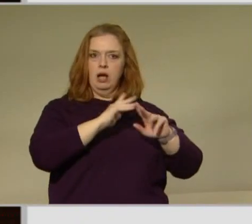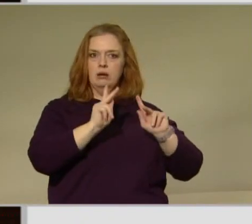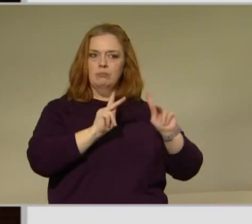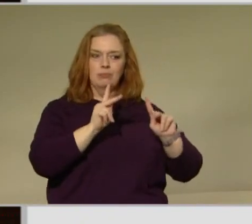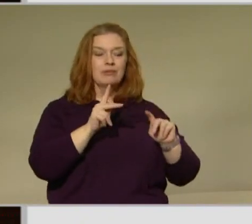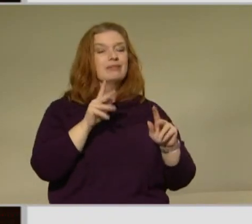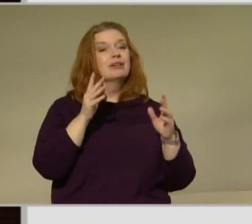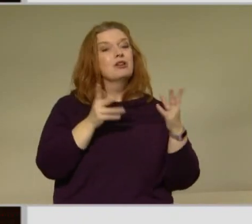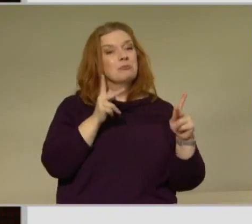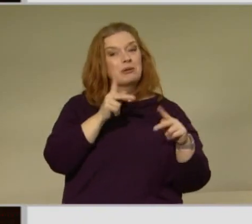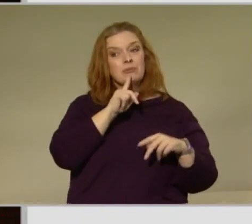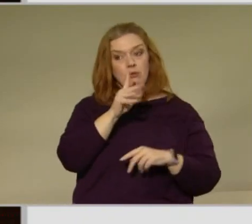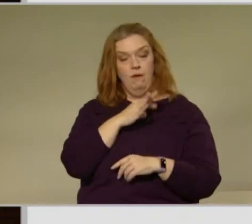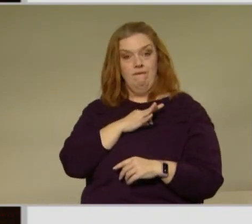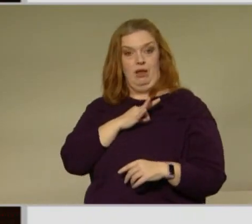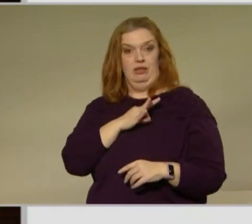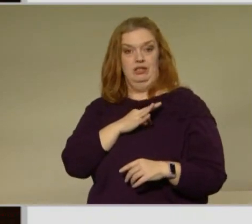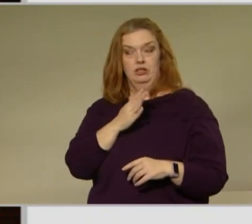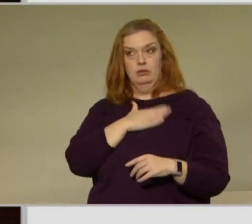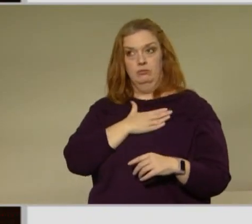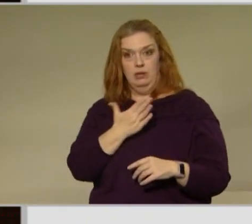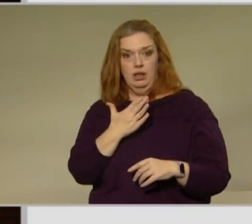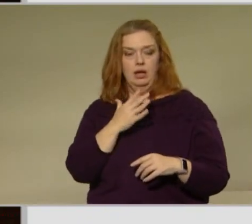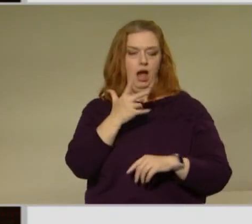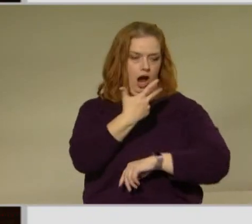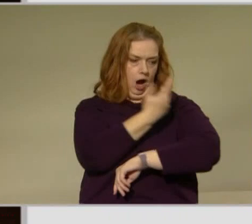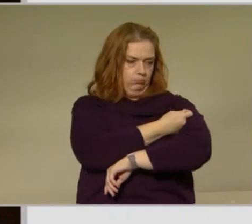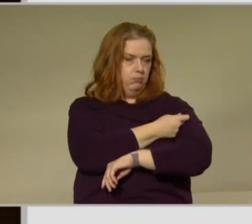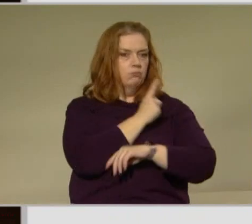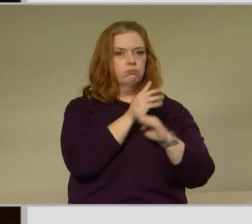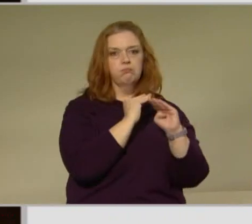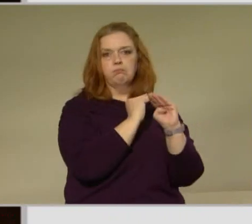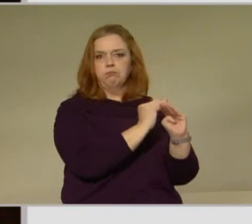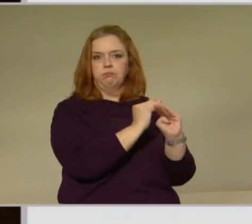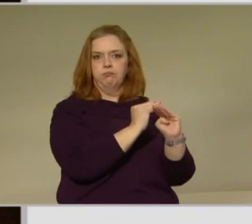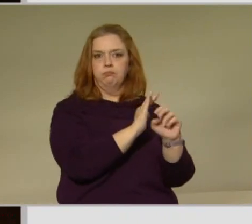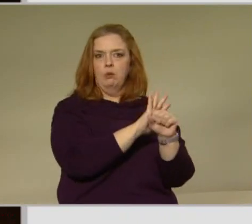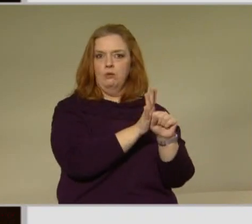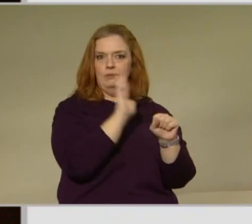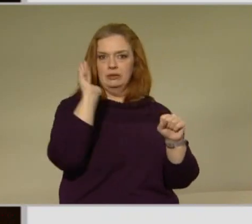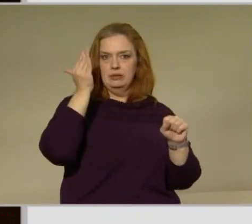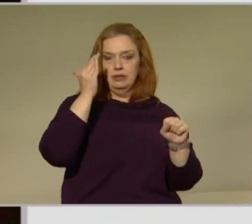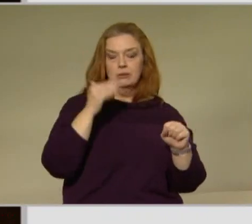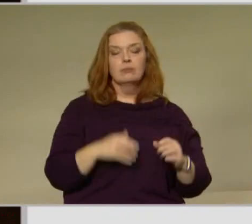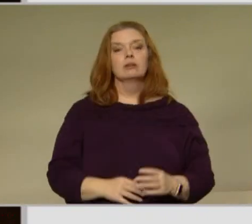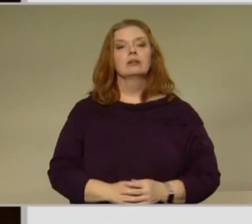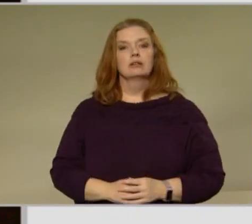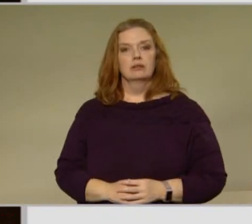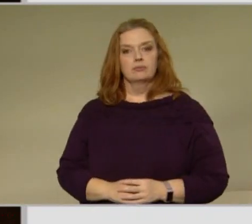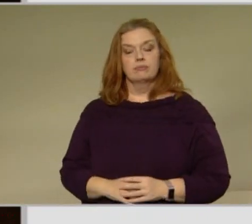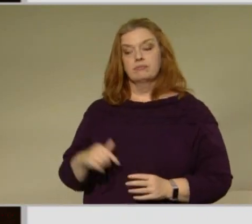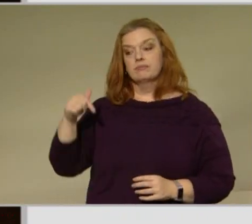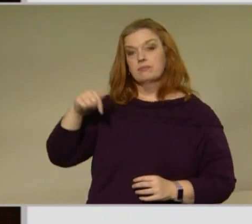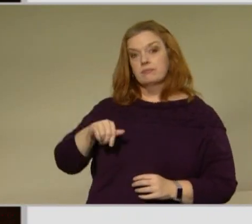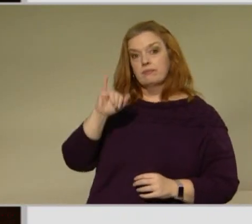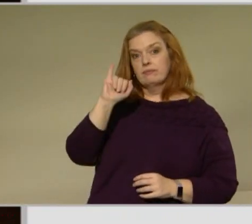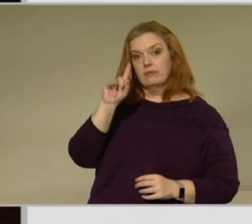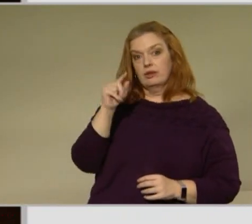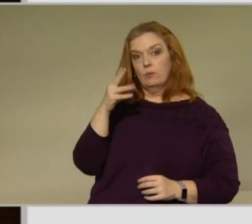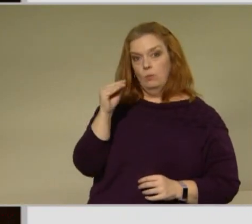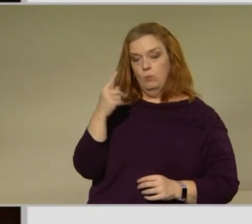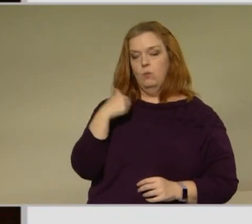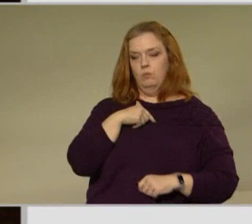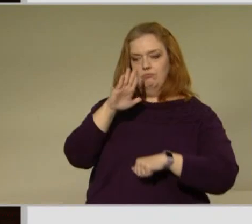that volunteered for the trials protecting them from COVID. We have in Idaho convened a vaccine advisory